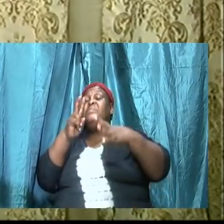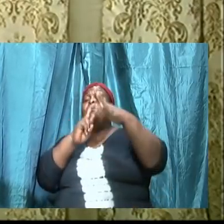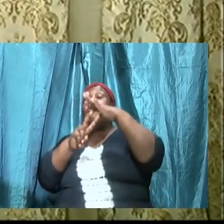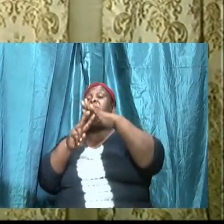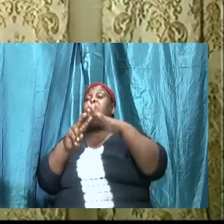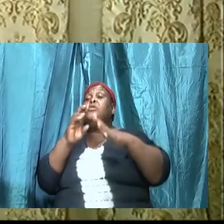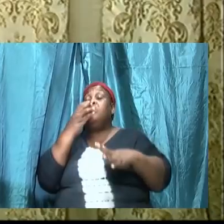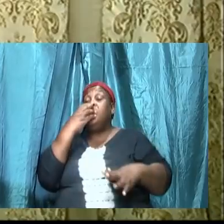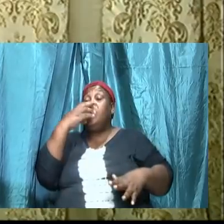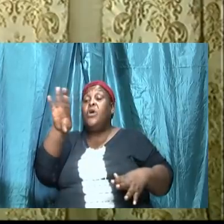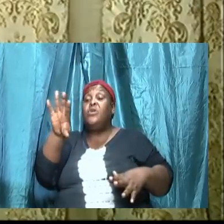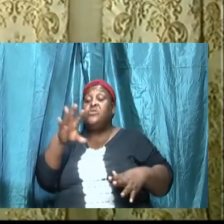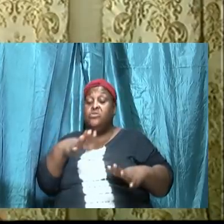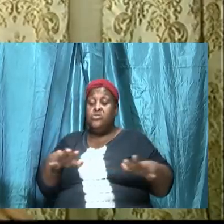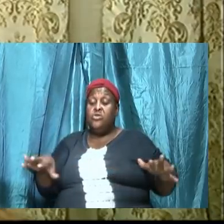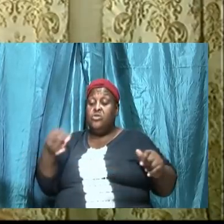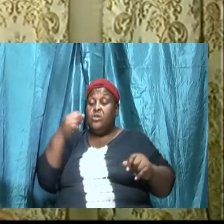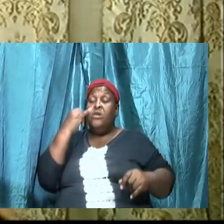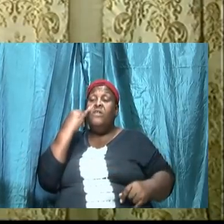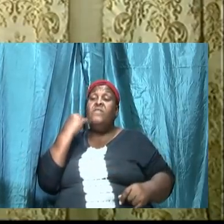the children of Israel.